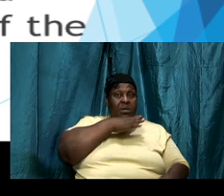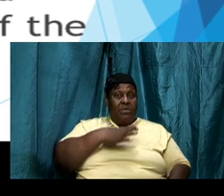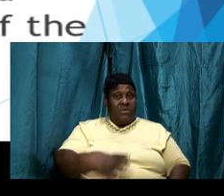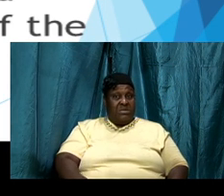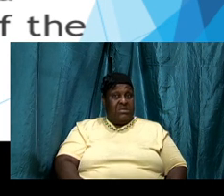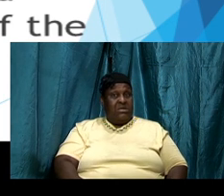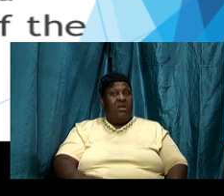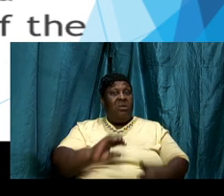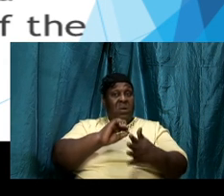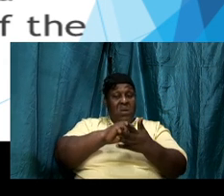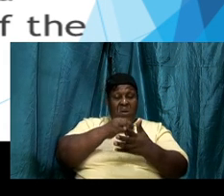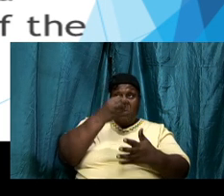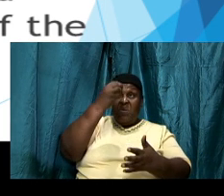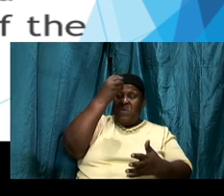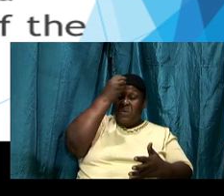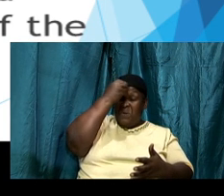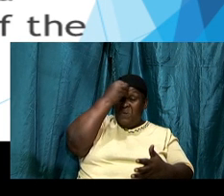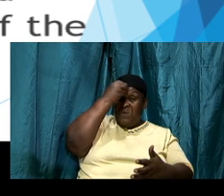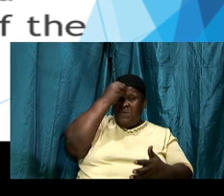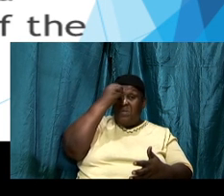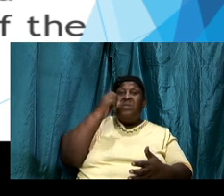studying and meditating